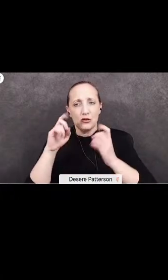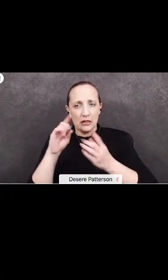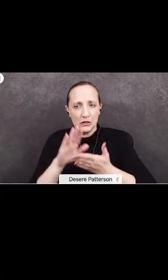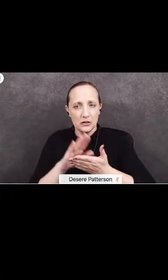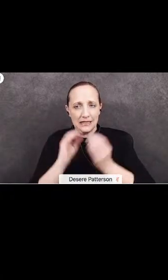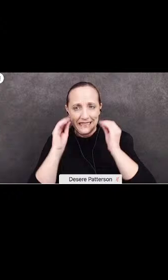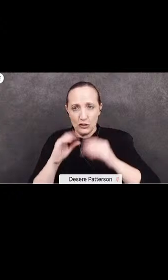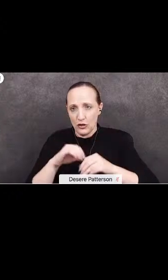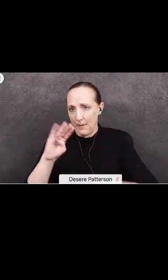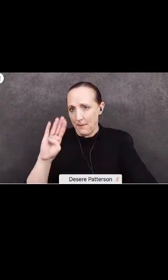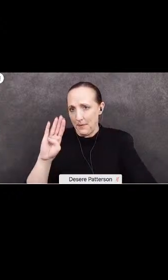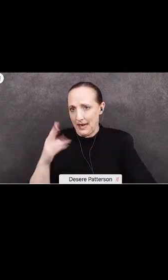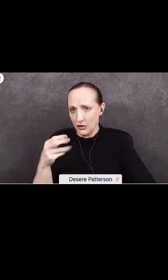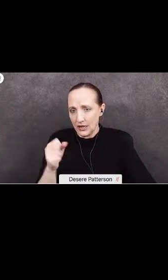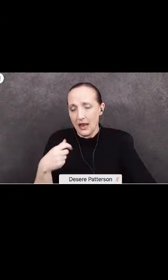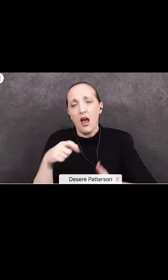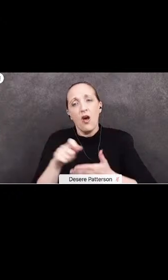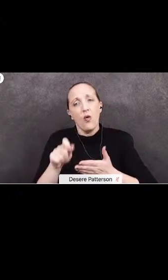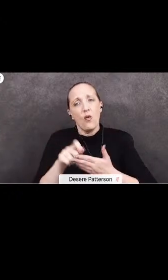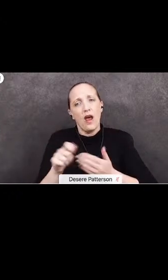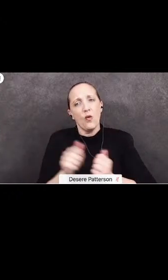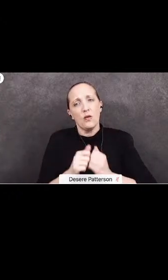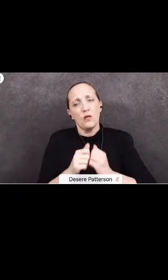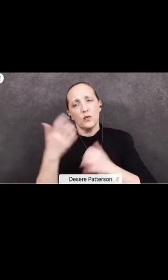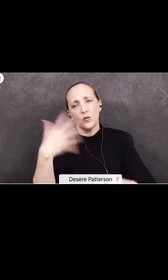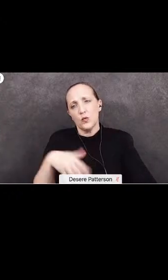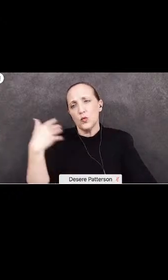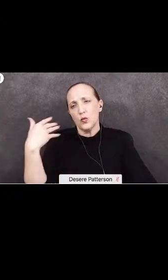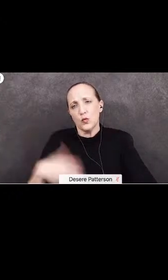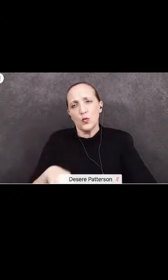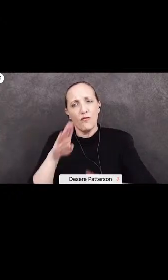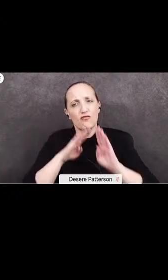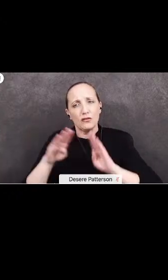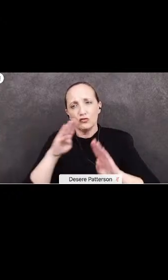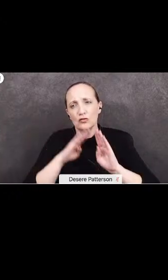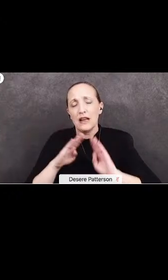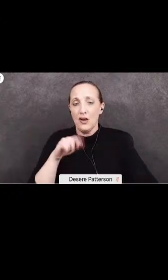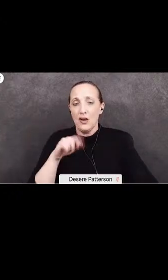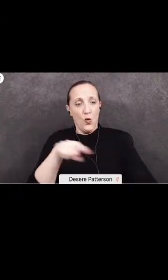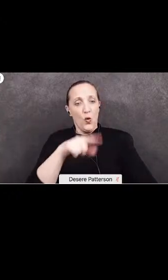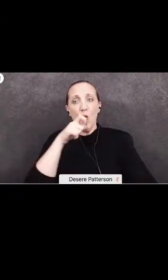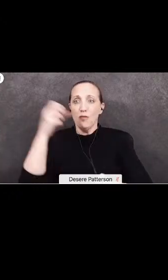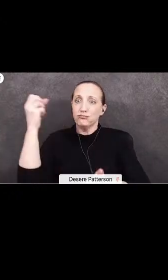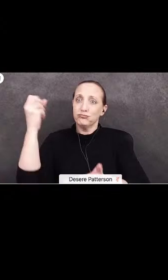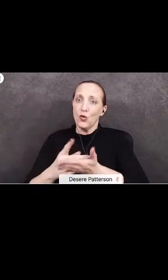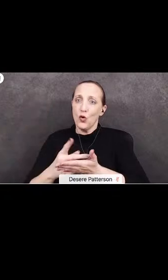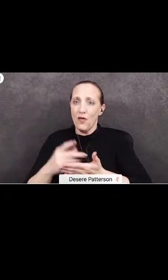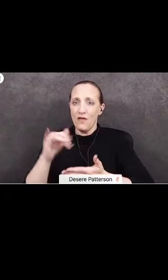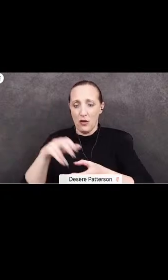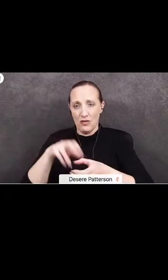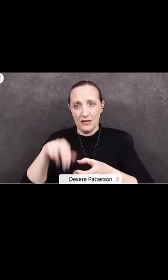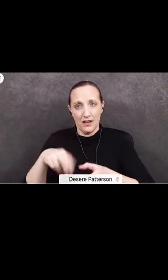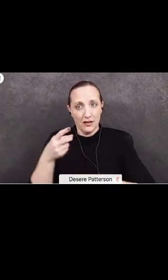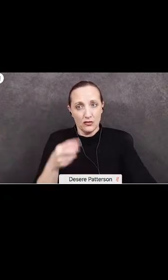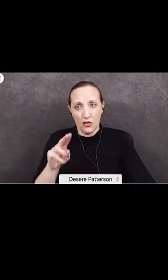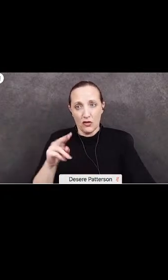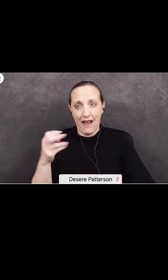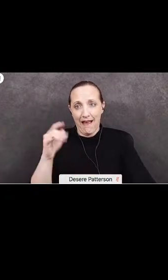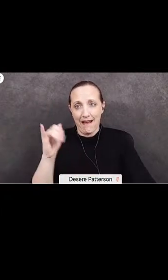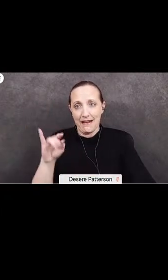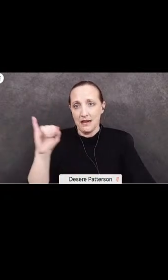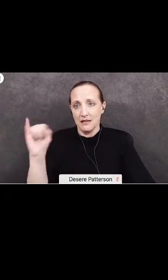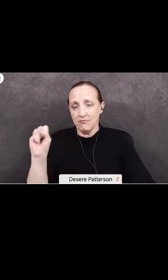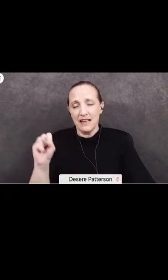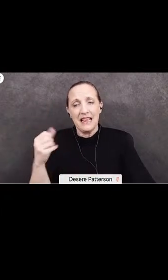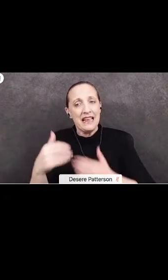School. I write you out of immense frustration. You approved the resignation of Dr. Heidi Stregorda last month, going against the numerous